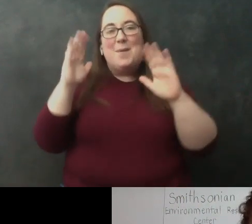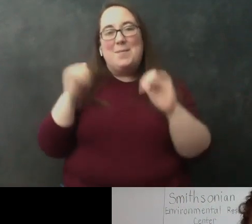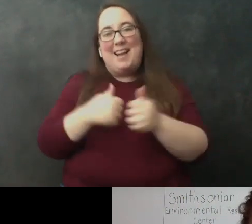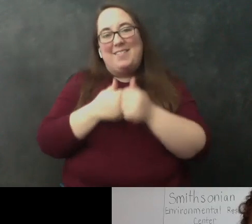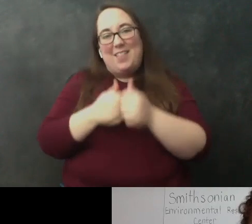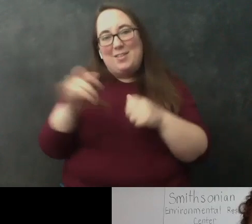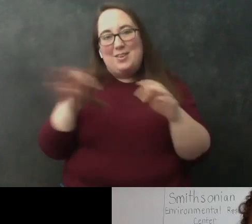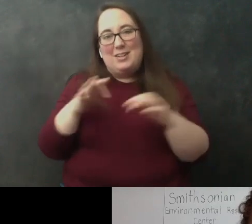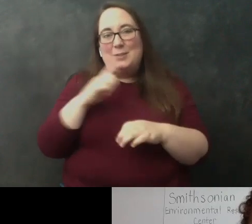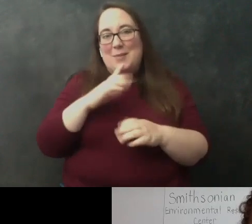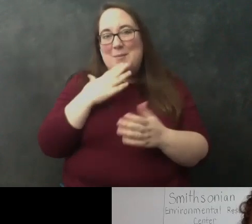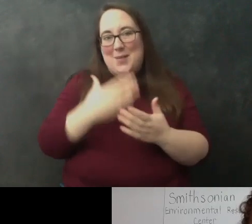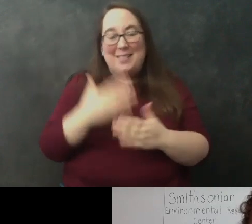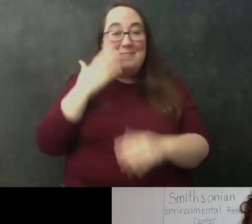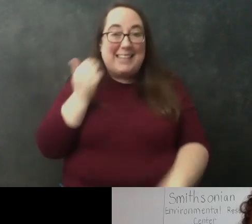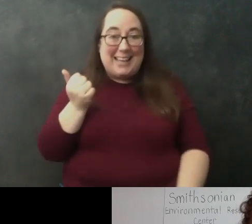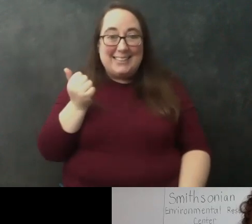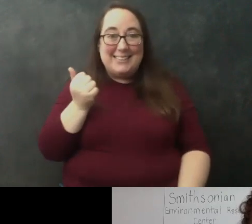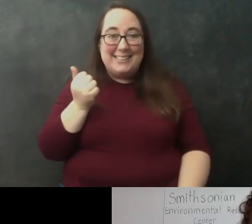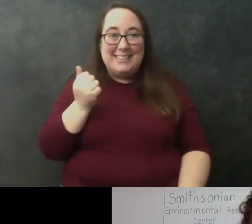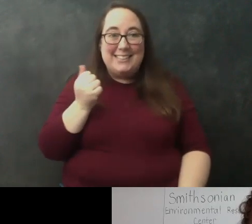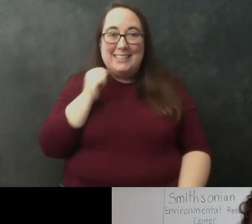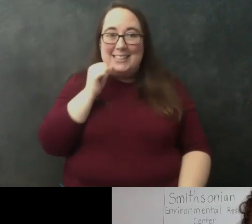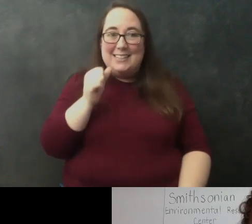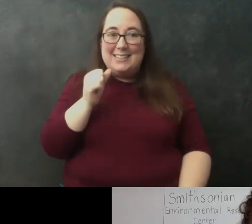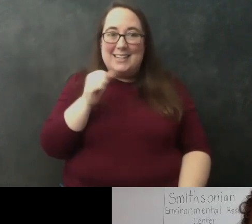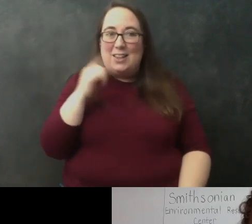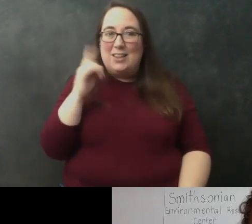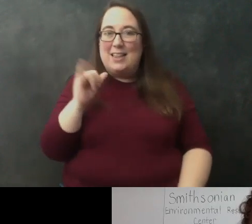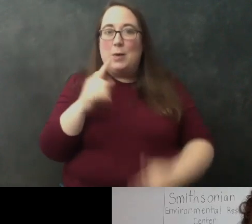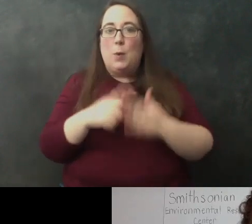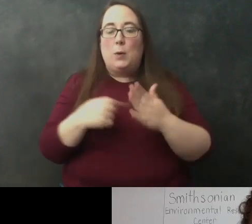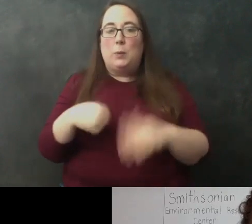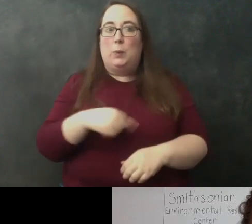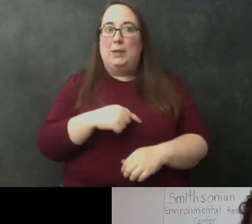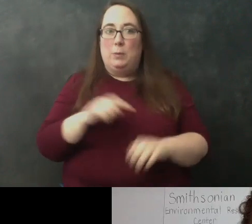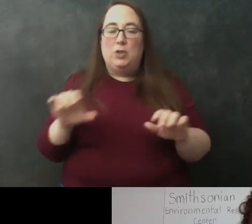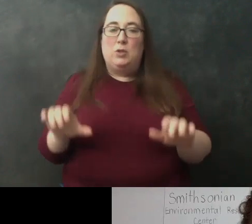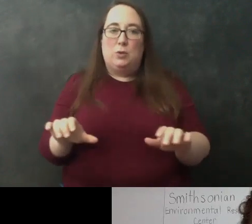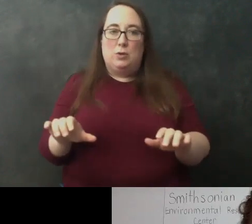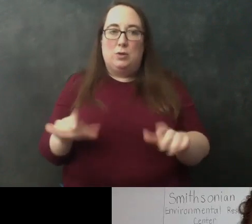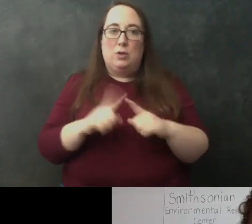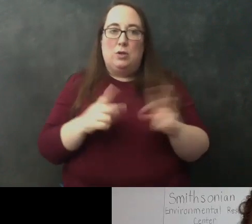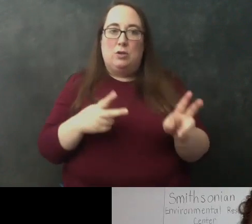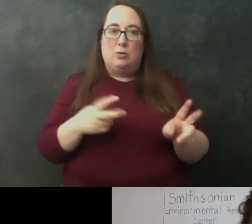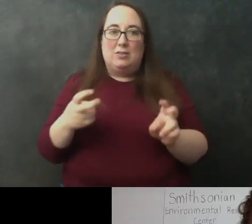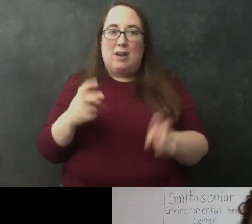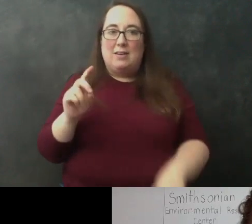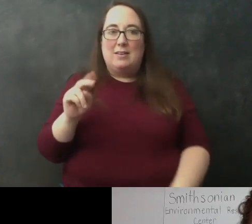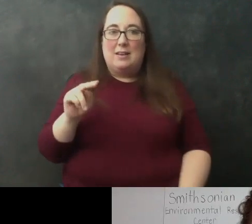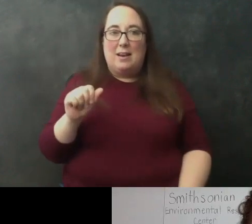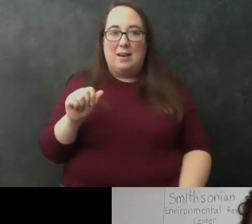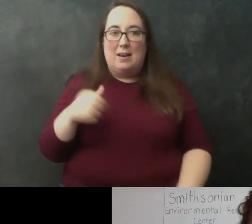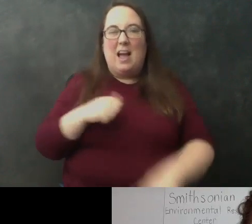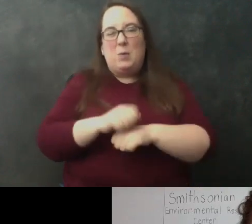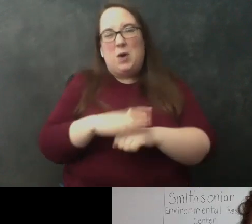instructions really well because this does not look exactly like what we would do um to extract any from i work on